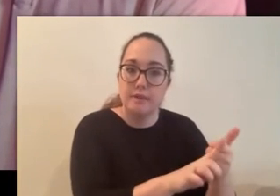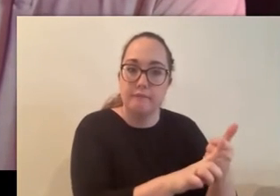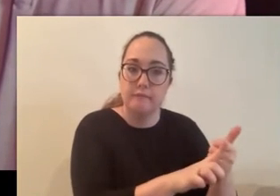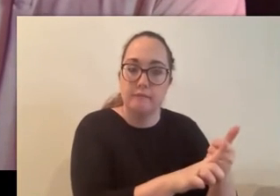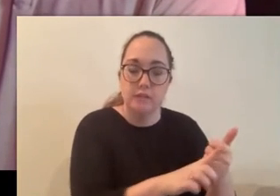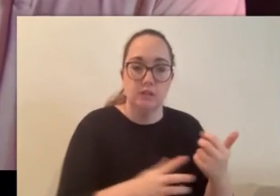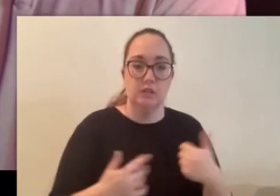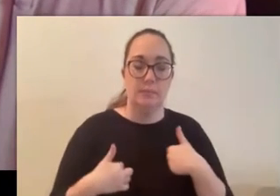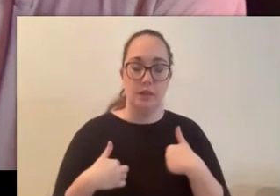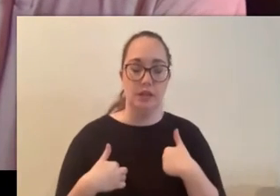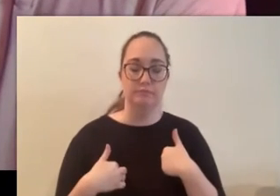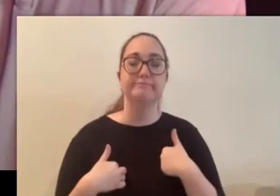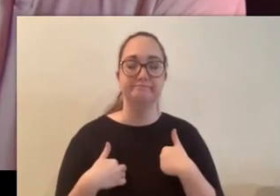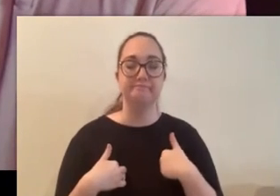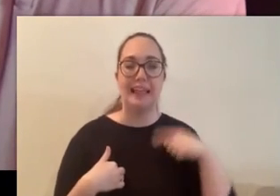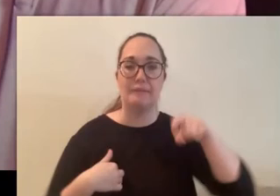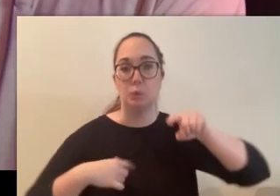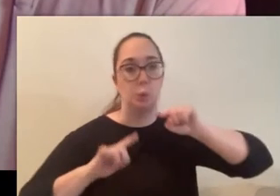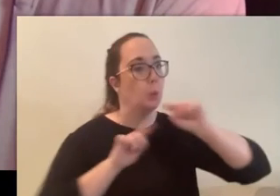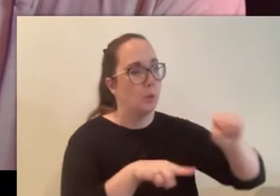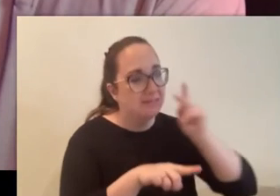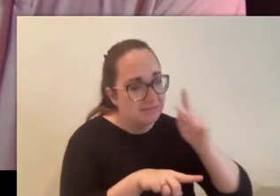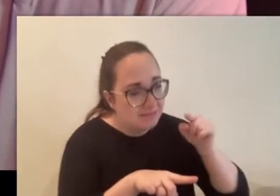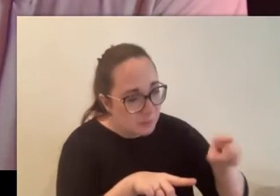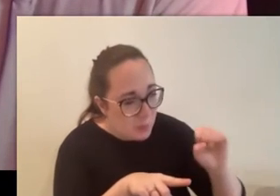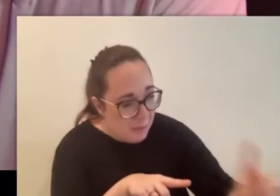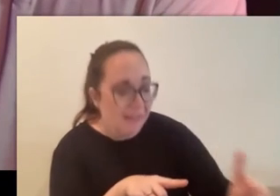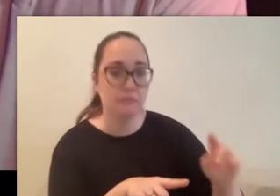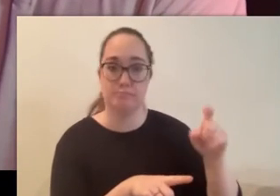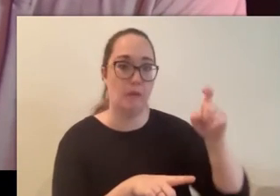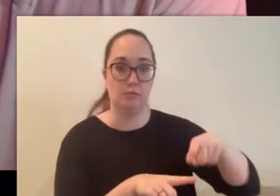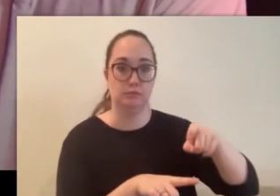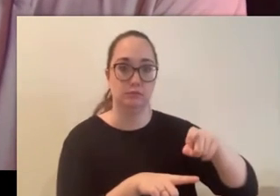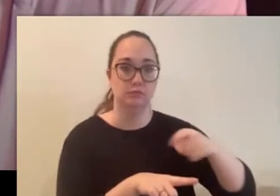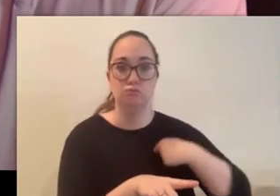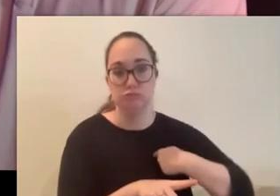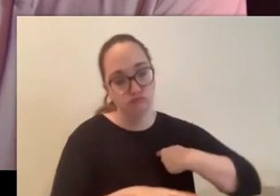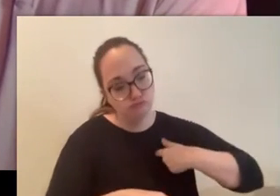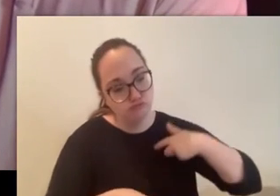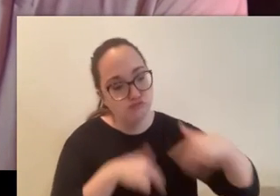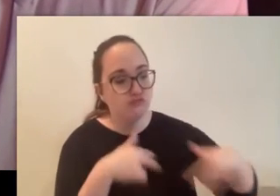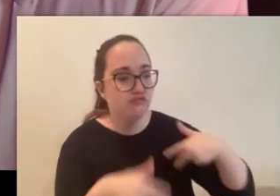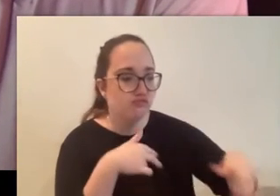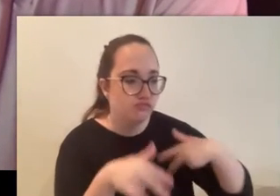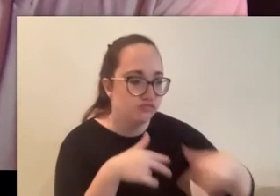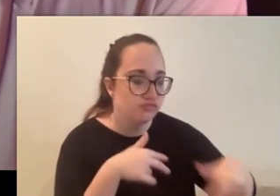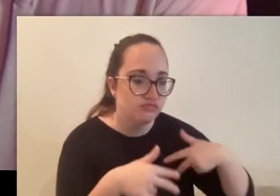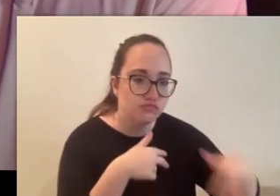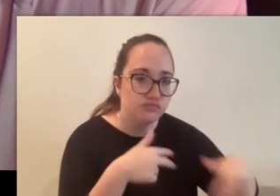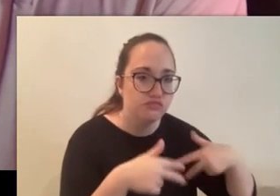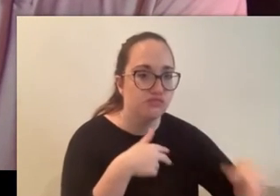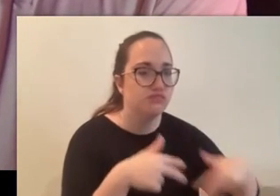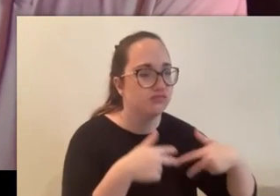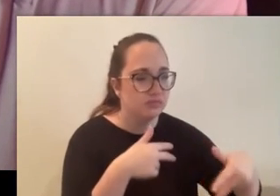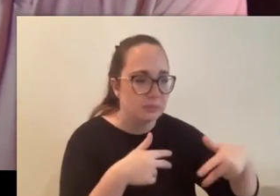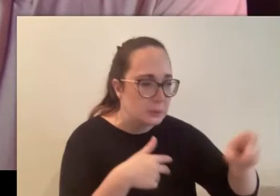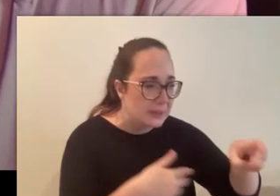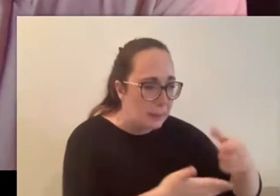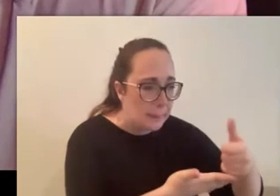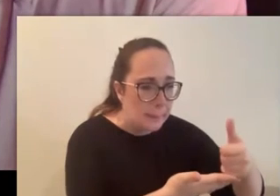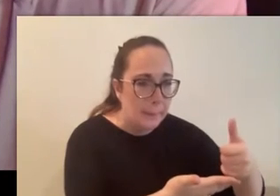live with myself without at least checking to see if she was okay so i went over to see if the person needed any help